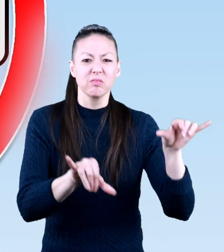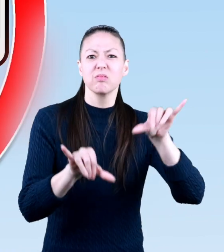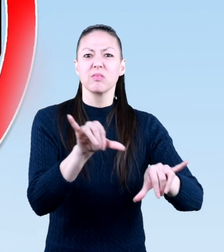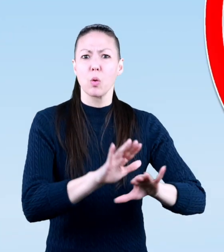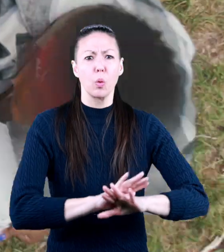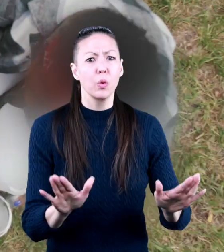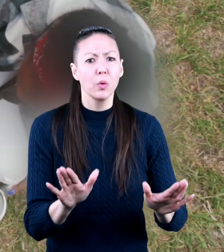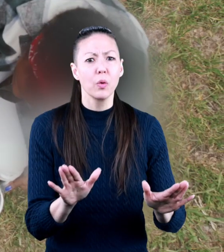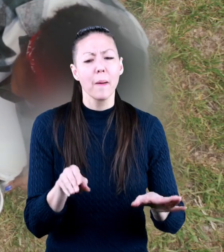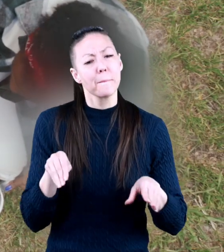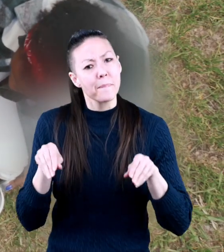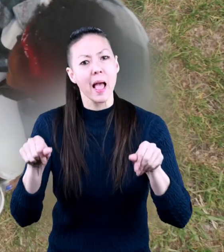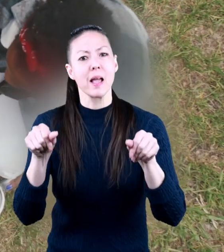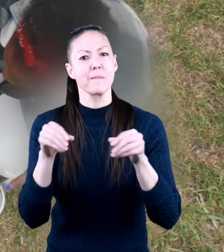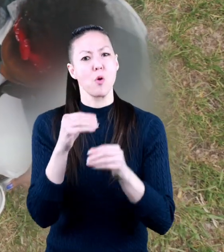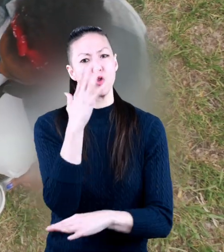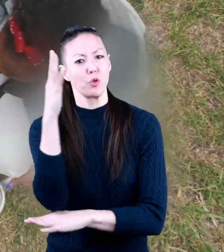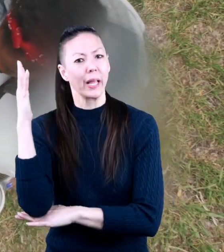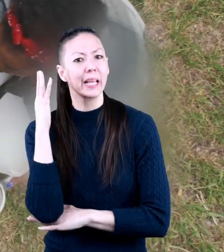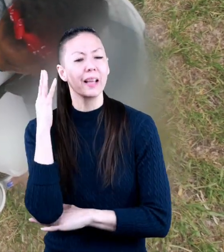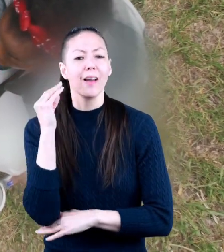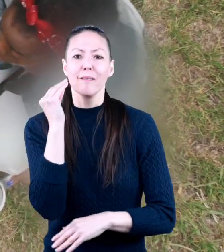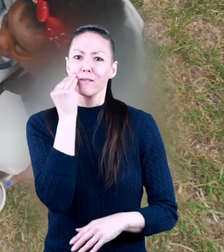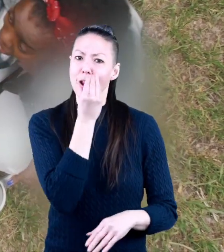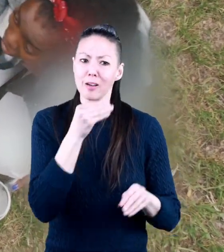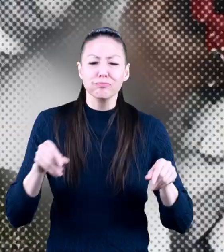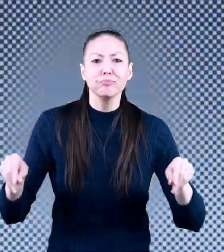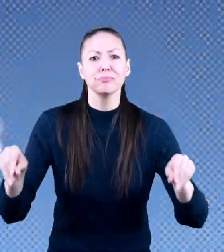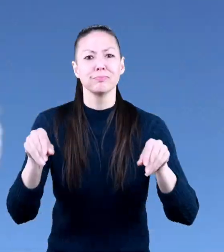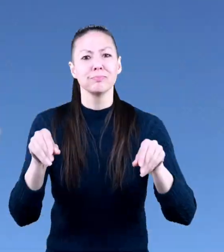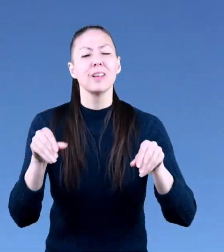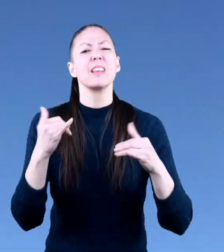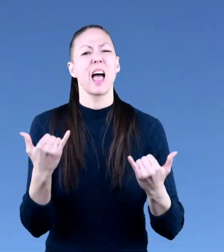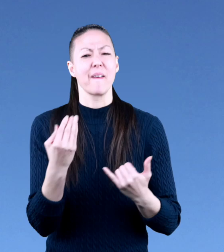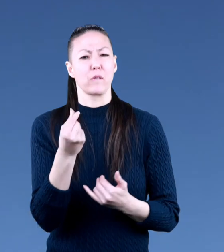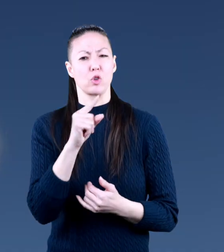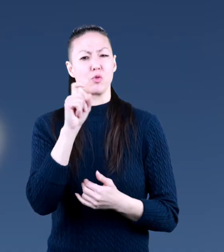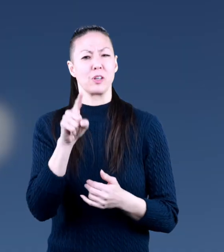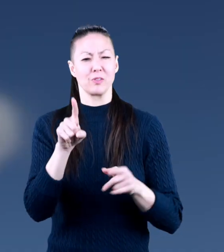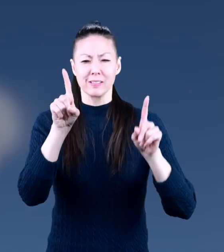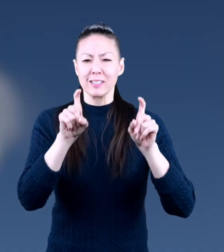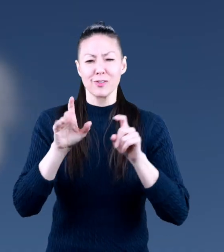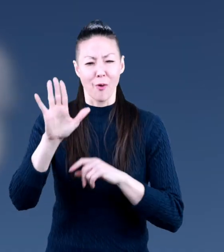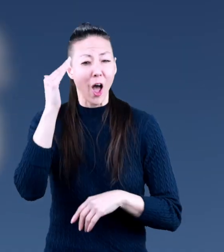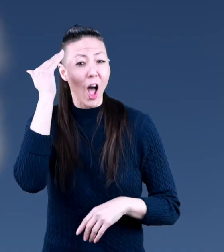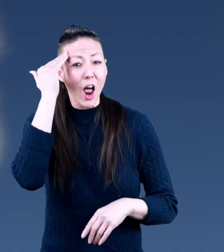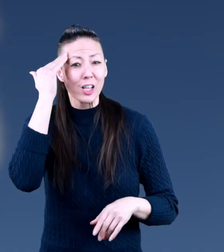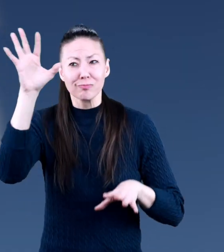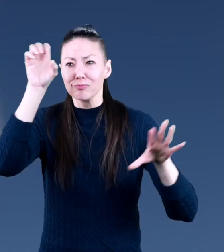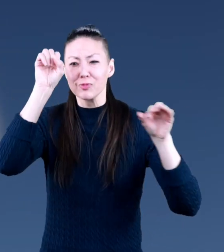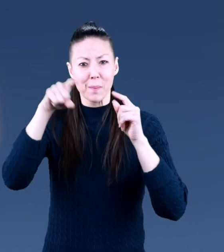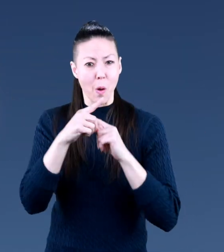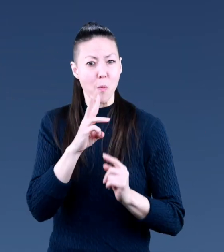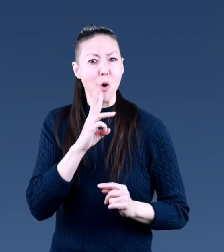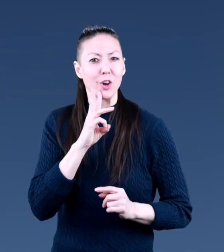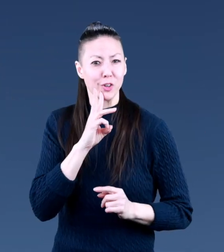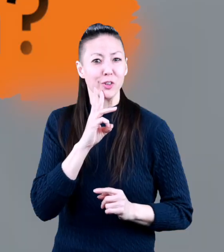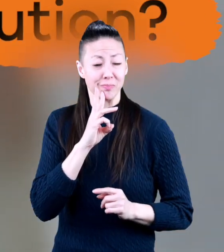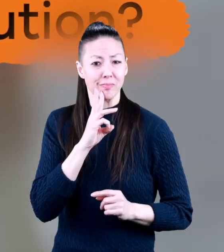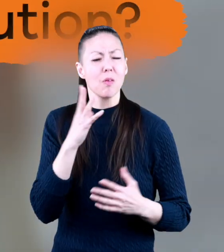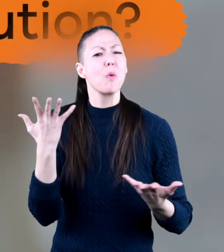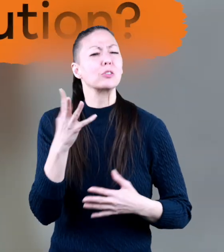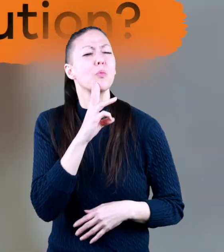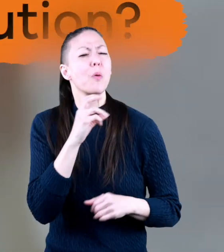toilets plant more trees and flowers and now a few questions to test your new water knowledge